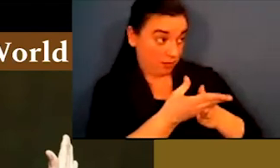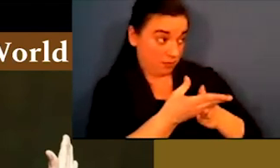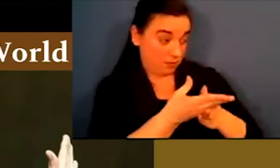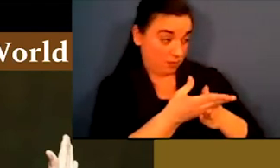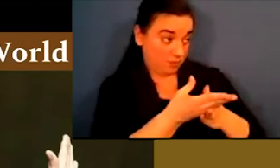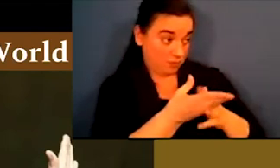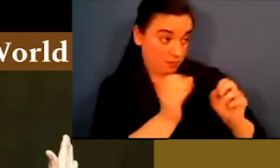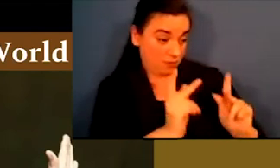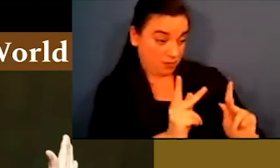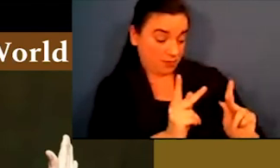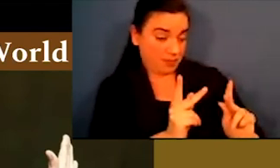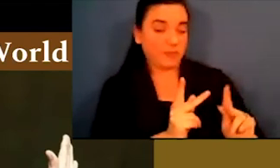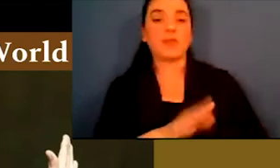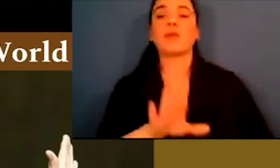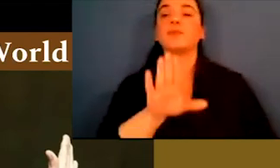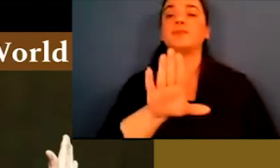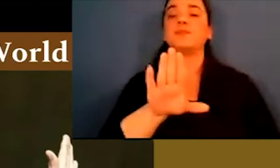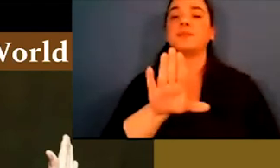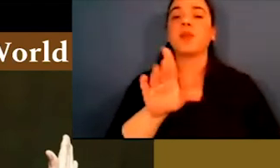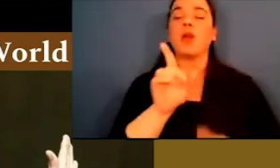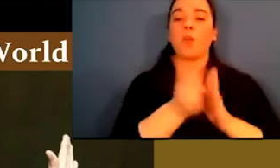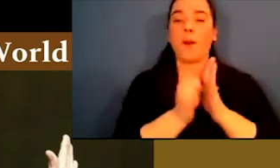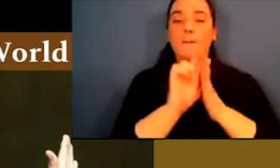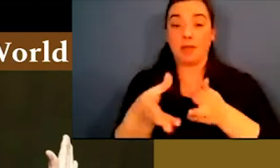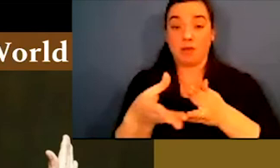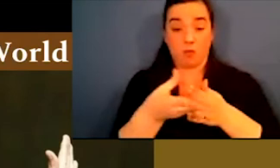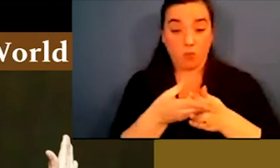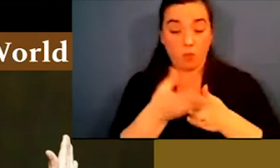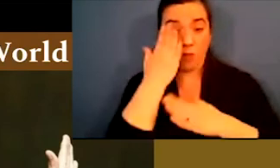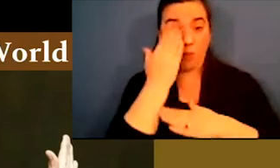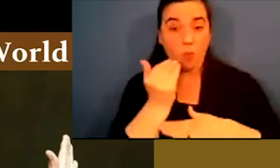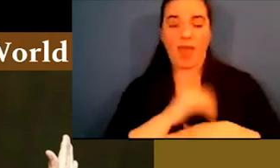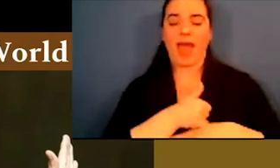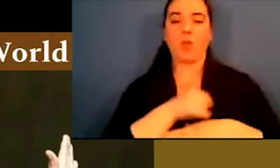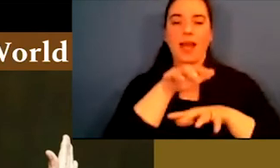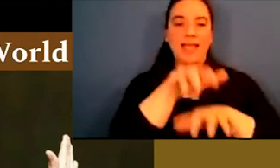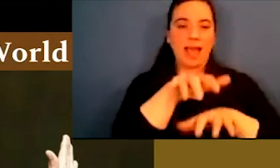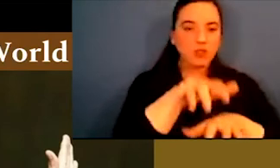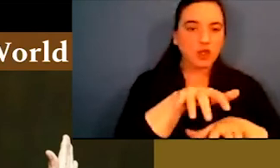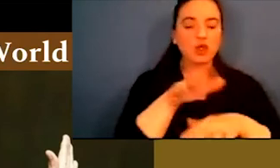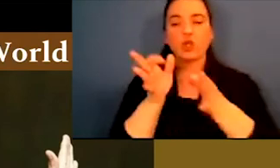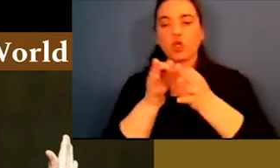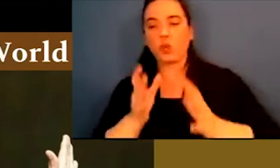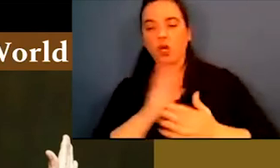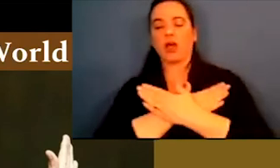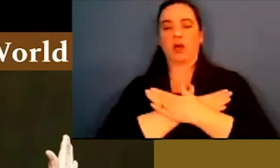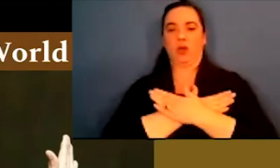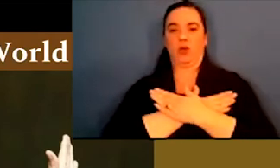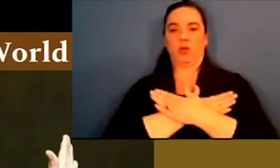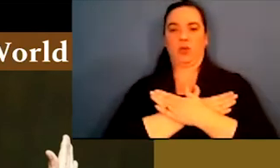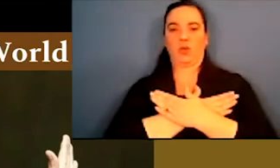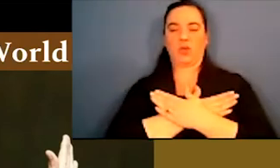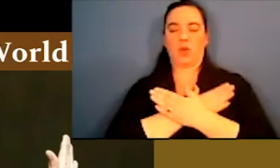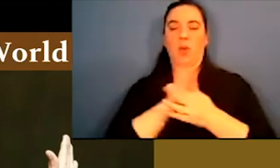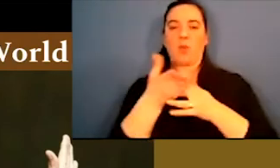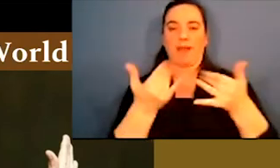So, Sai, let's take a one minute break here. Okay. All right. So we're going to take just a one minute break. This